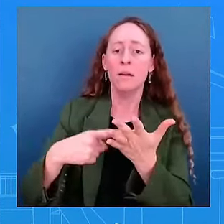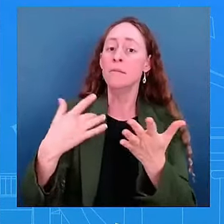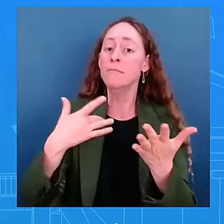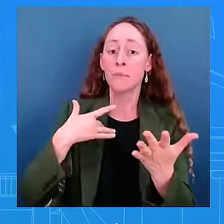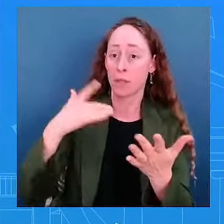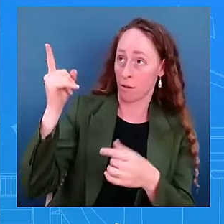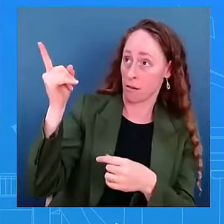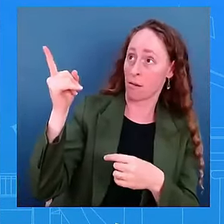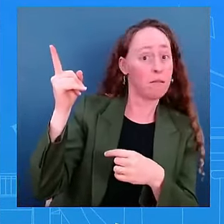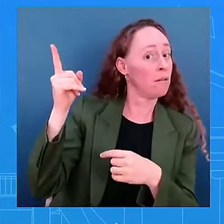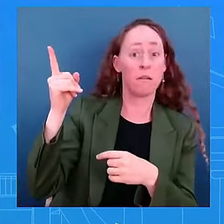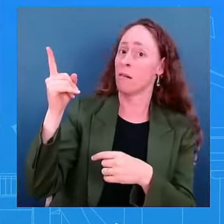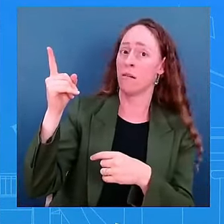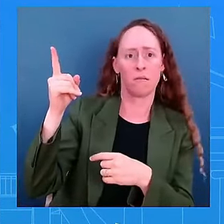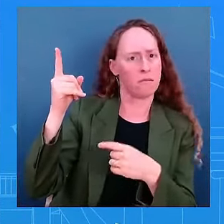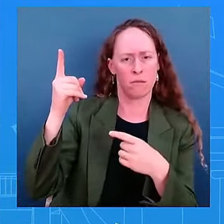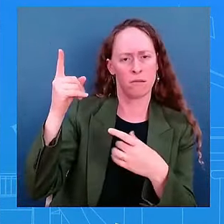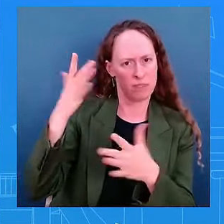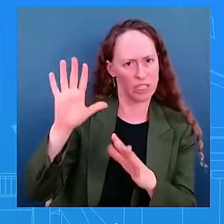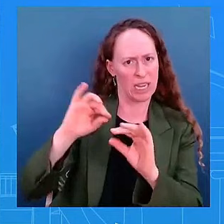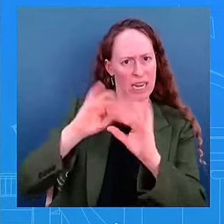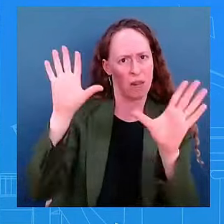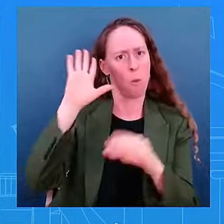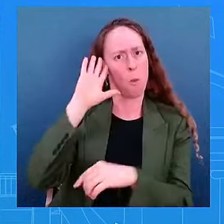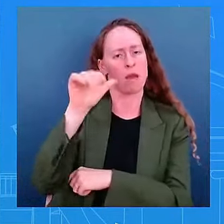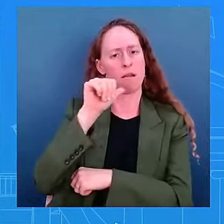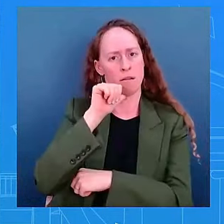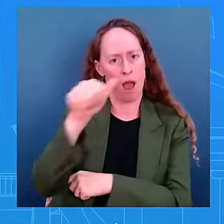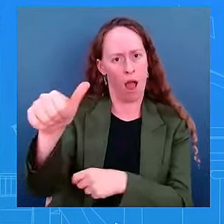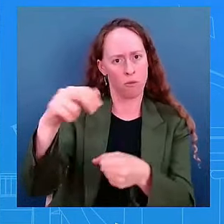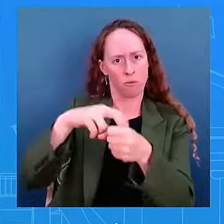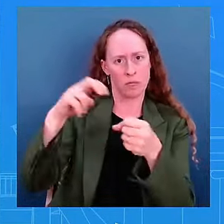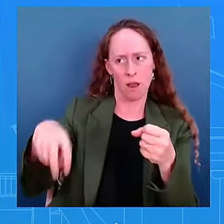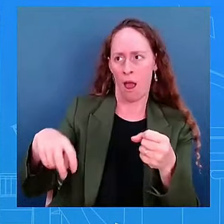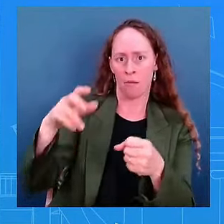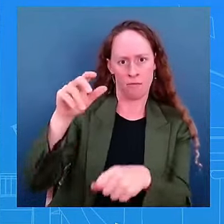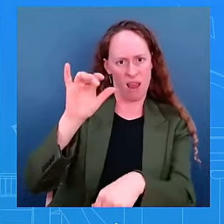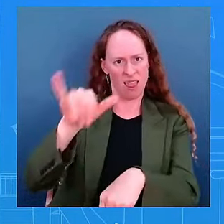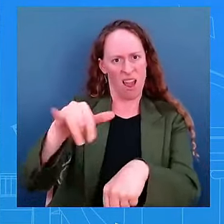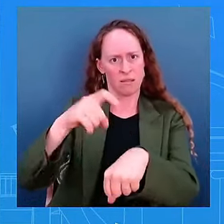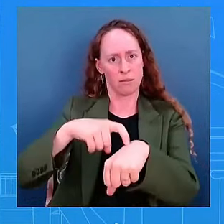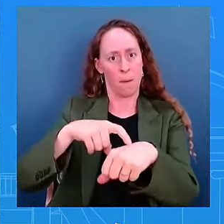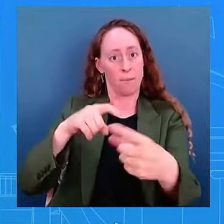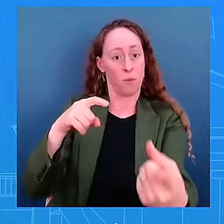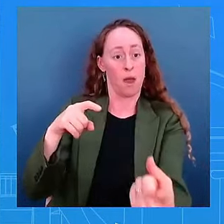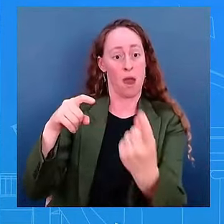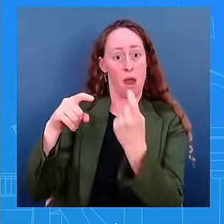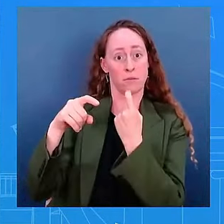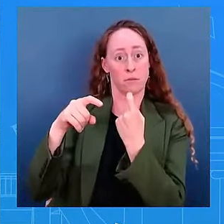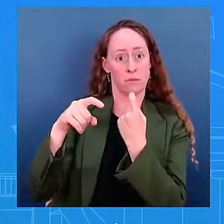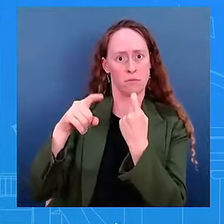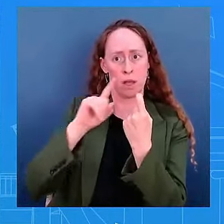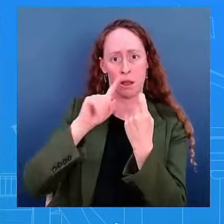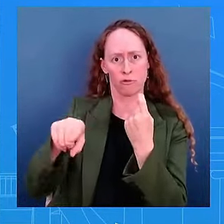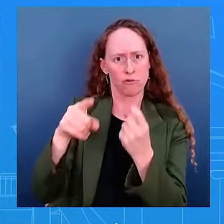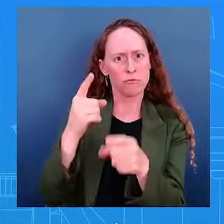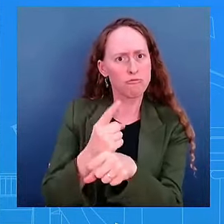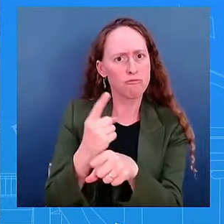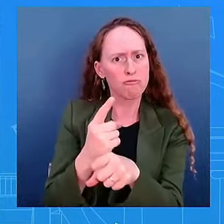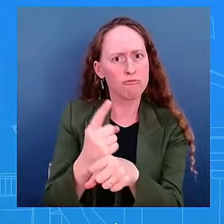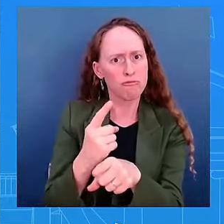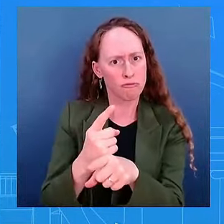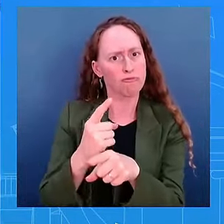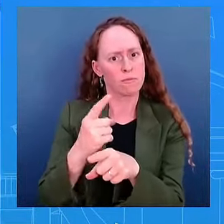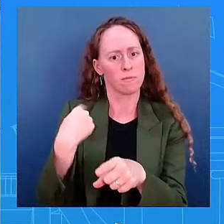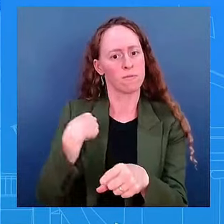that's where we were. That's where we were in that time. That is the guidance that we had. So there was a